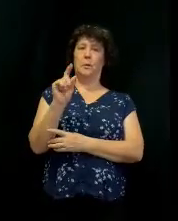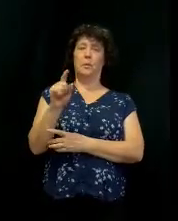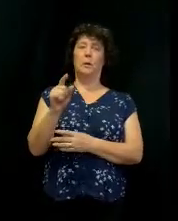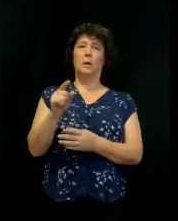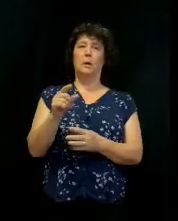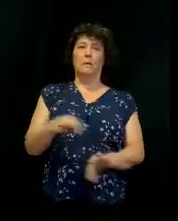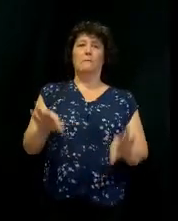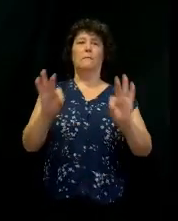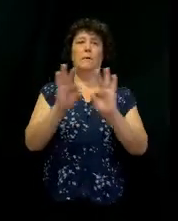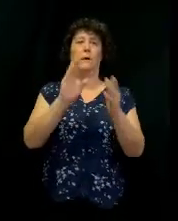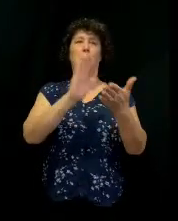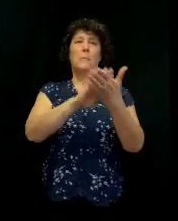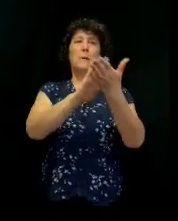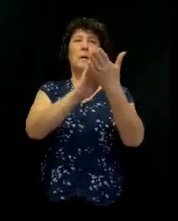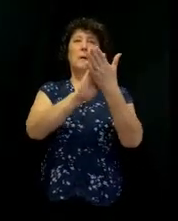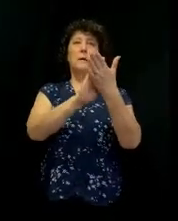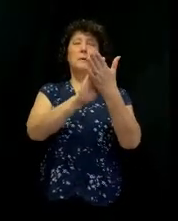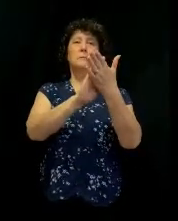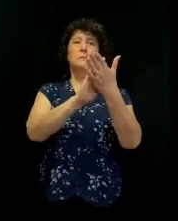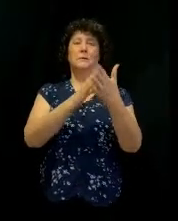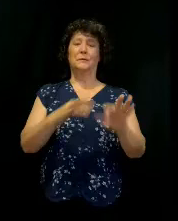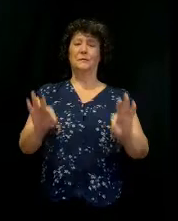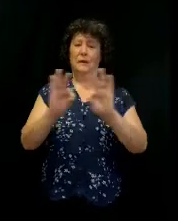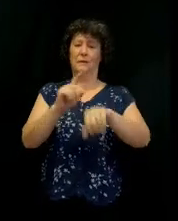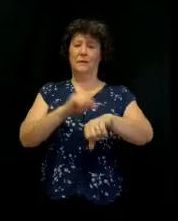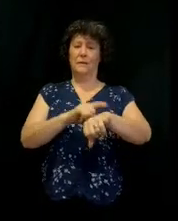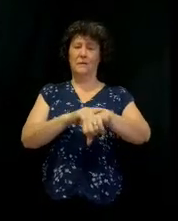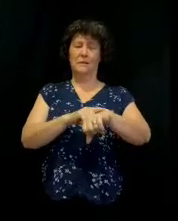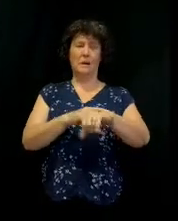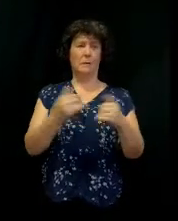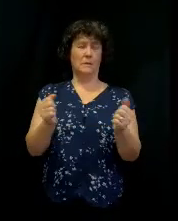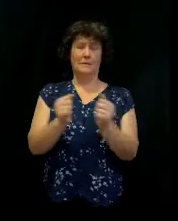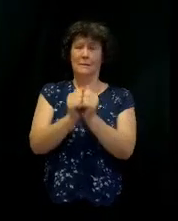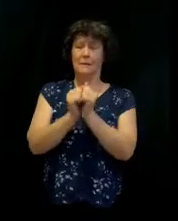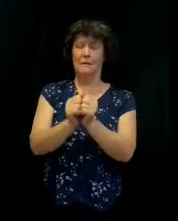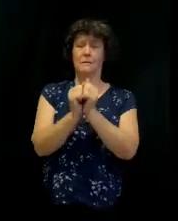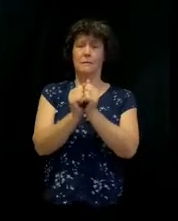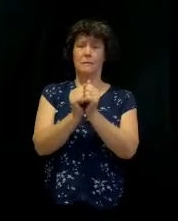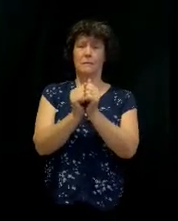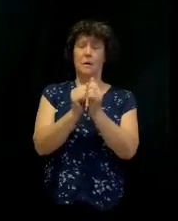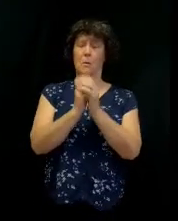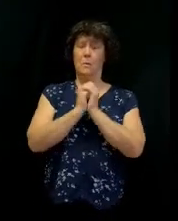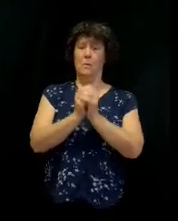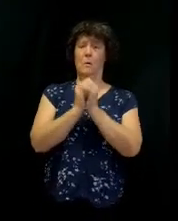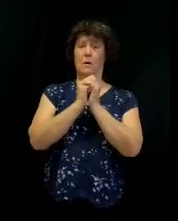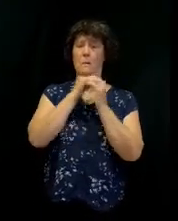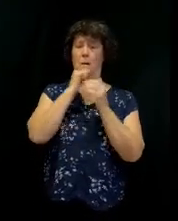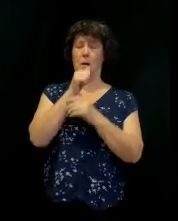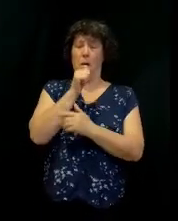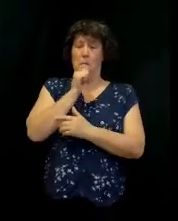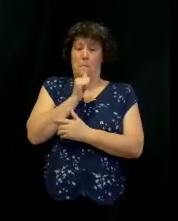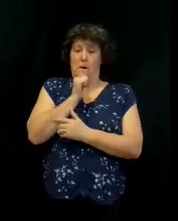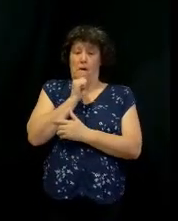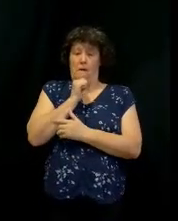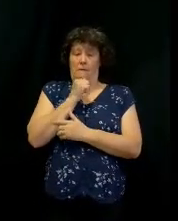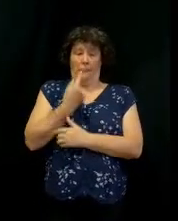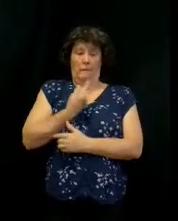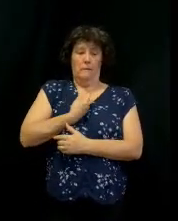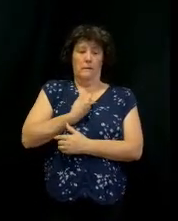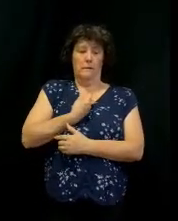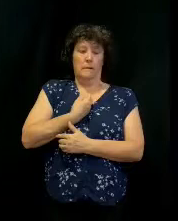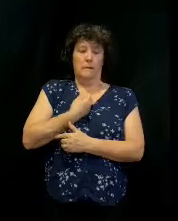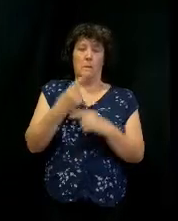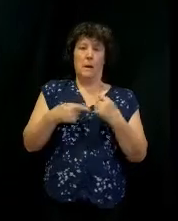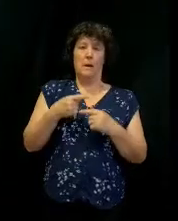praise. We need to value our time together as believers. Because worship, it's not just to be done in private. It's also public.